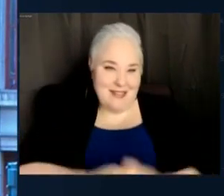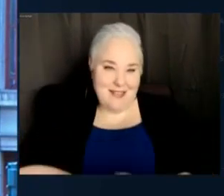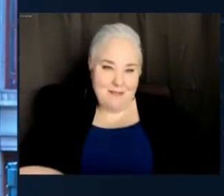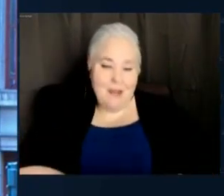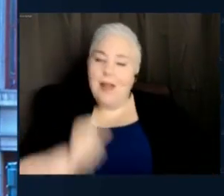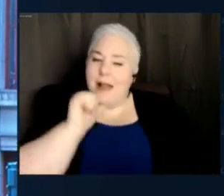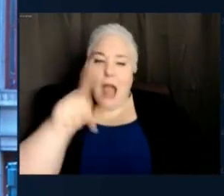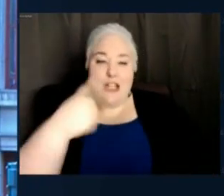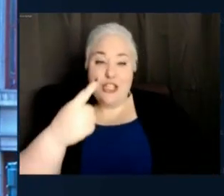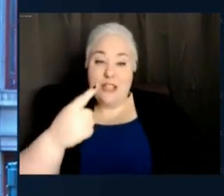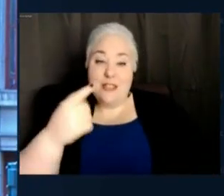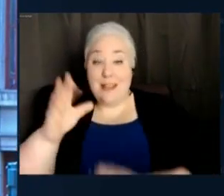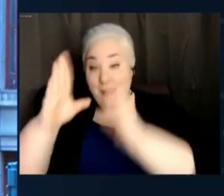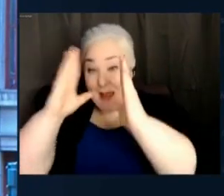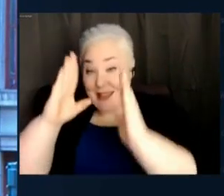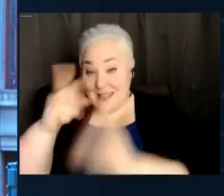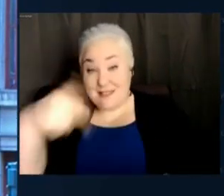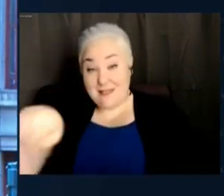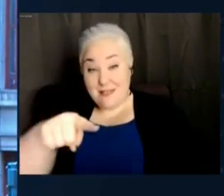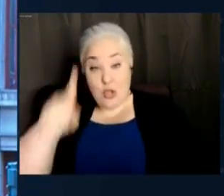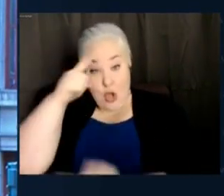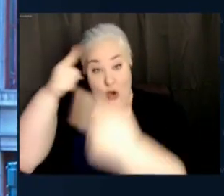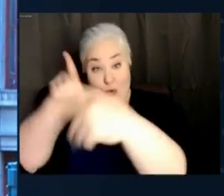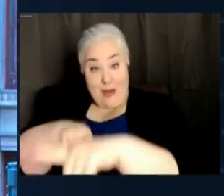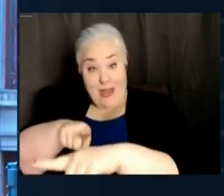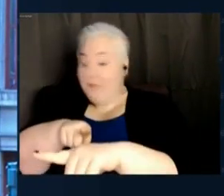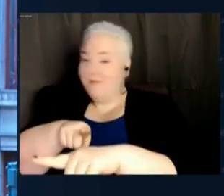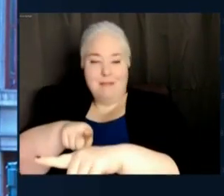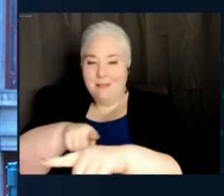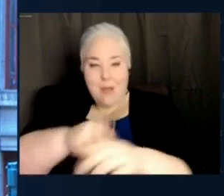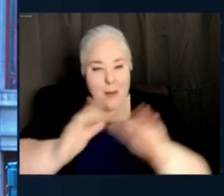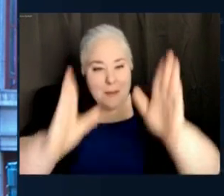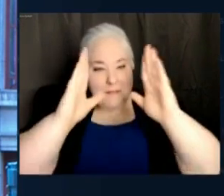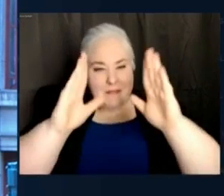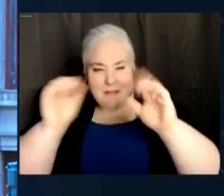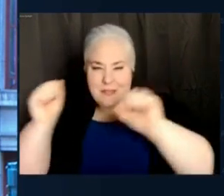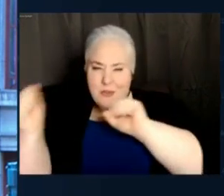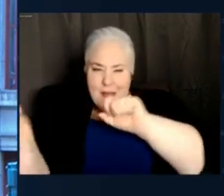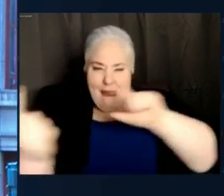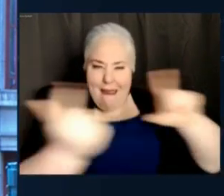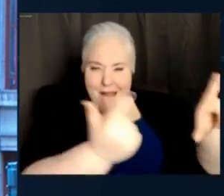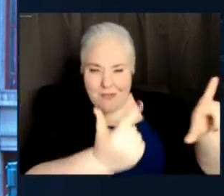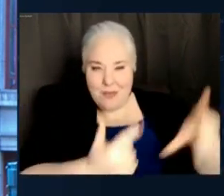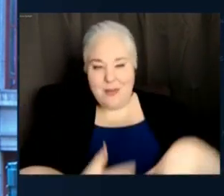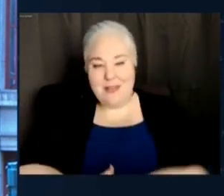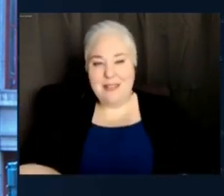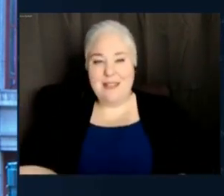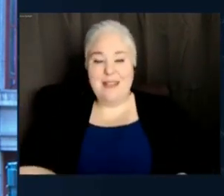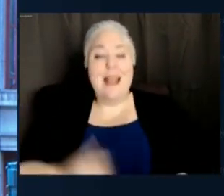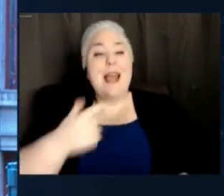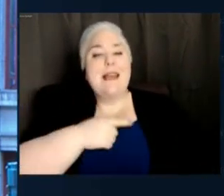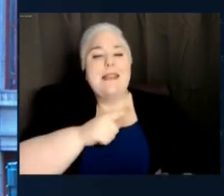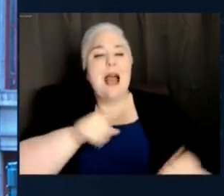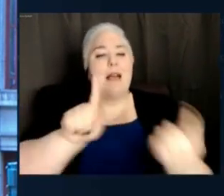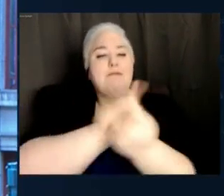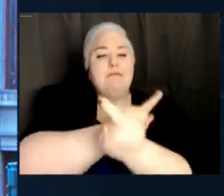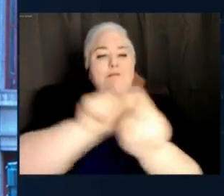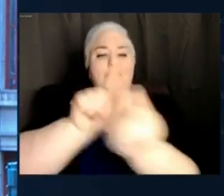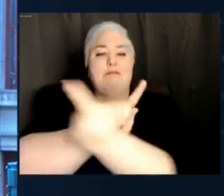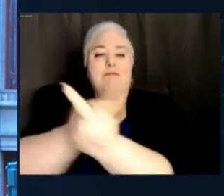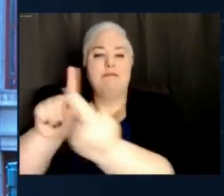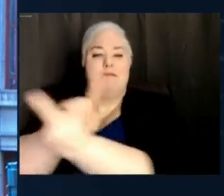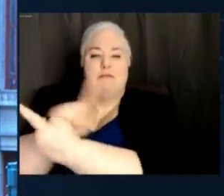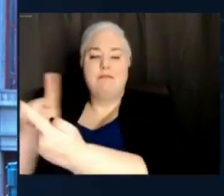agree with you, but to everyone. And as I made the rounds, connected with folks and tried to find common ground,